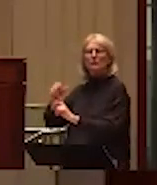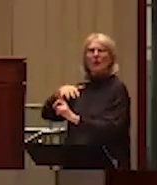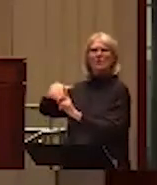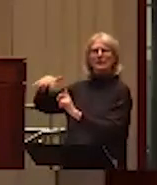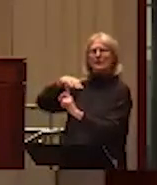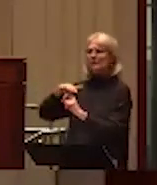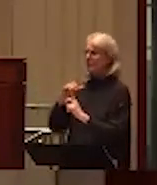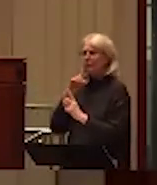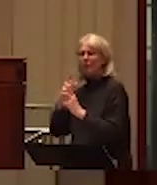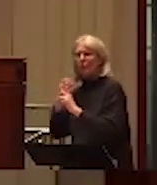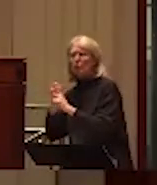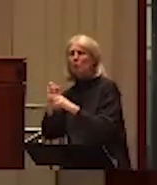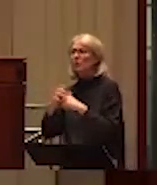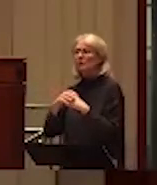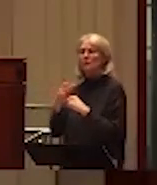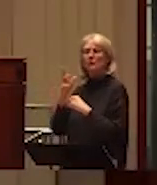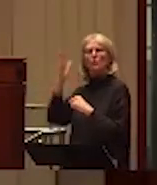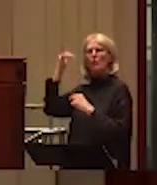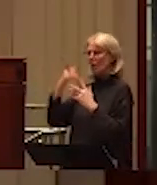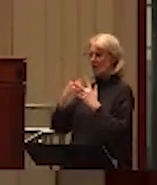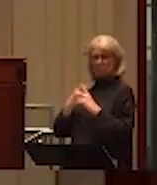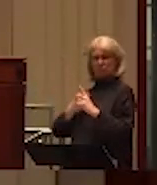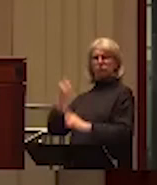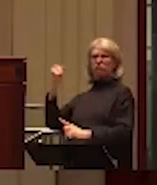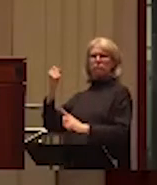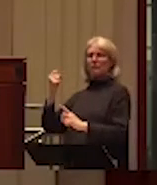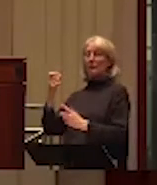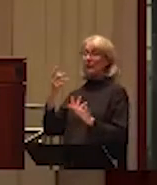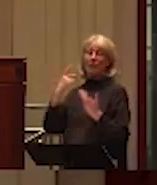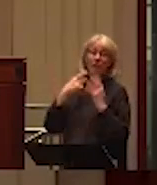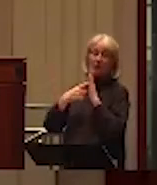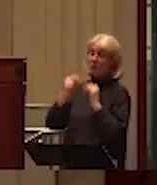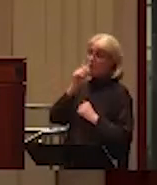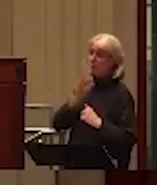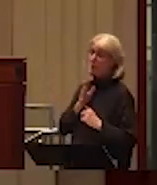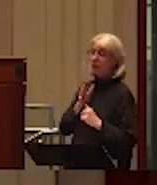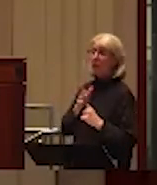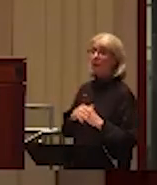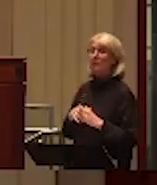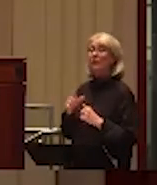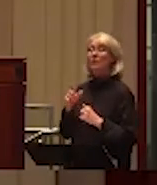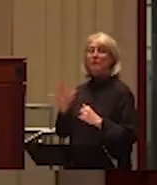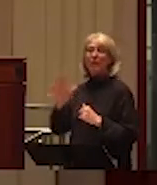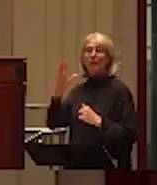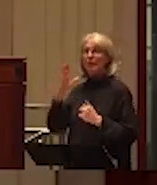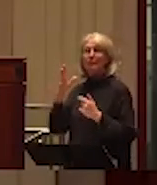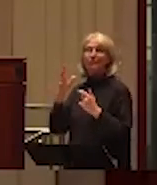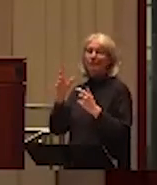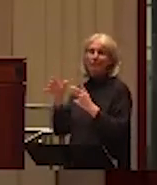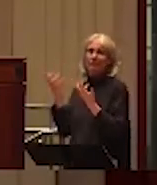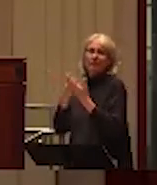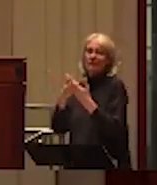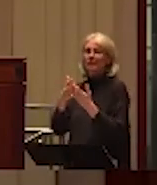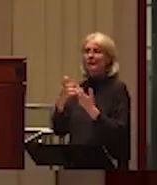find that, for example, in terms of, in relation to women, common to the common myth that